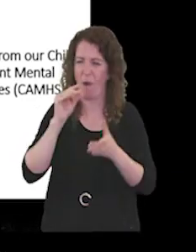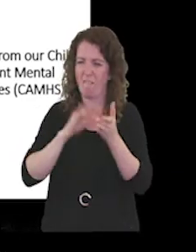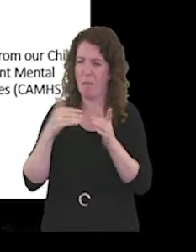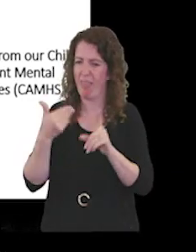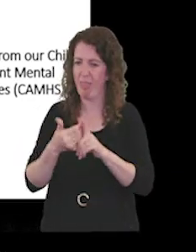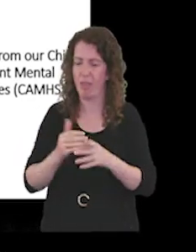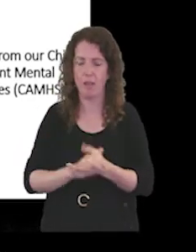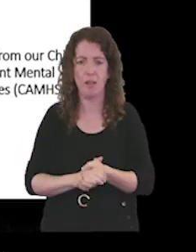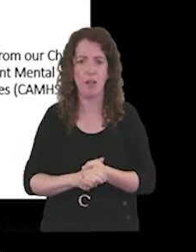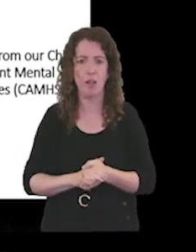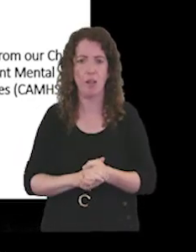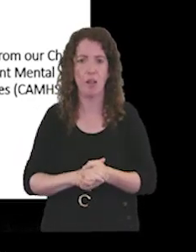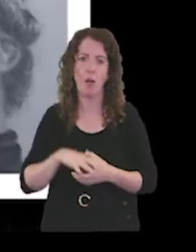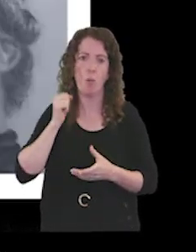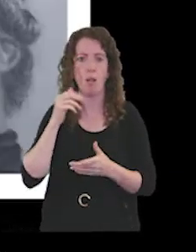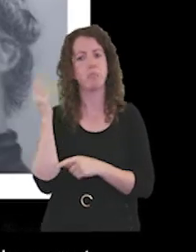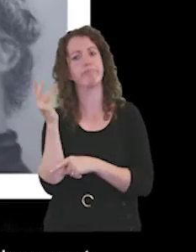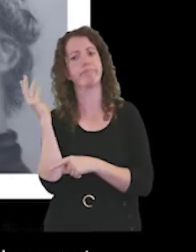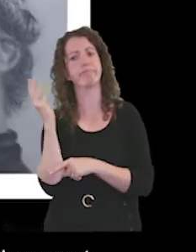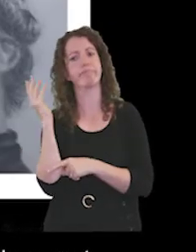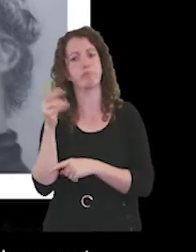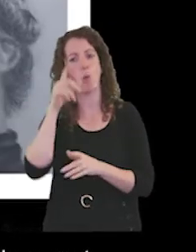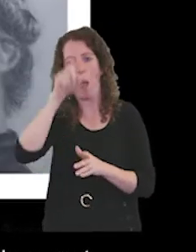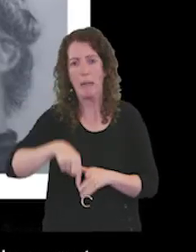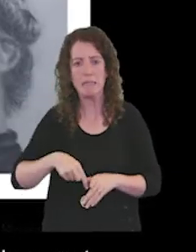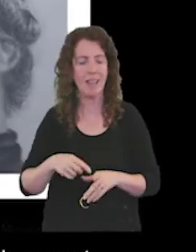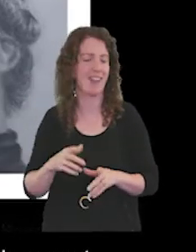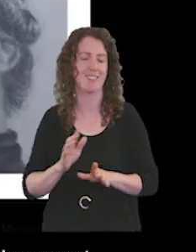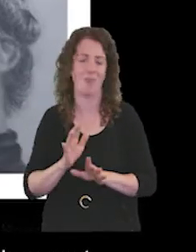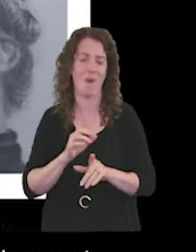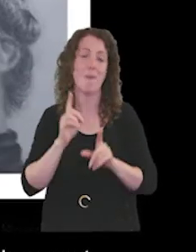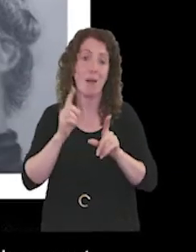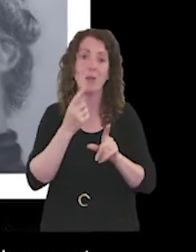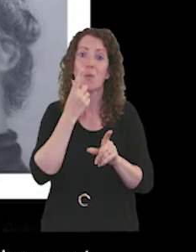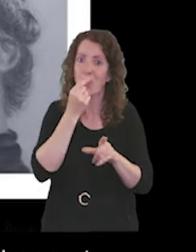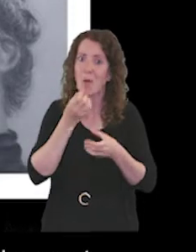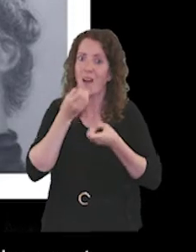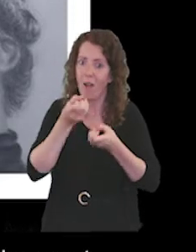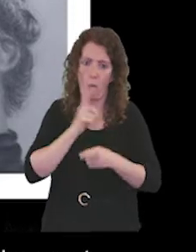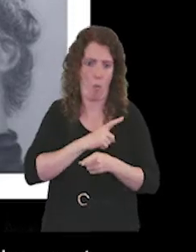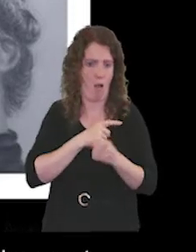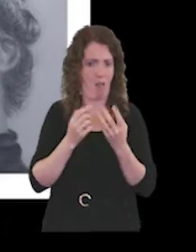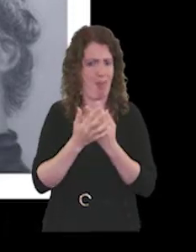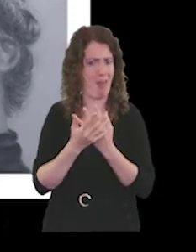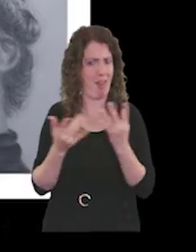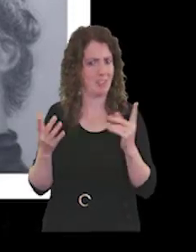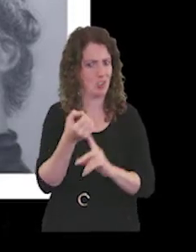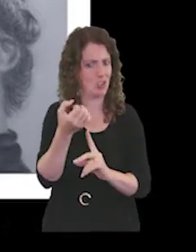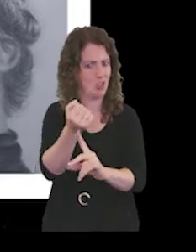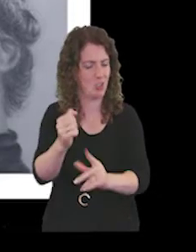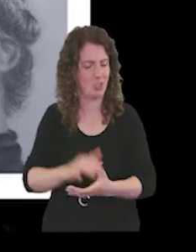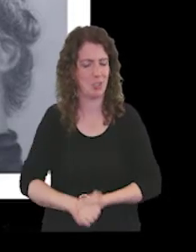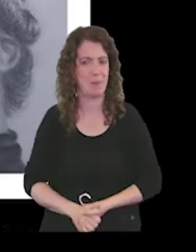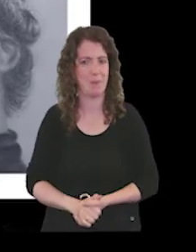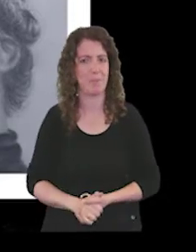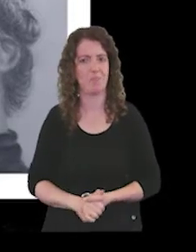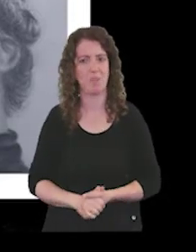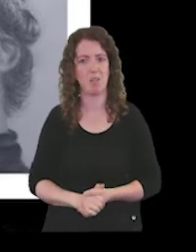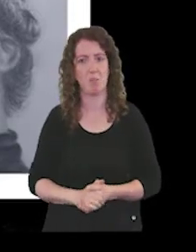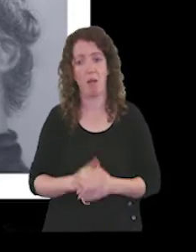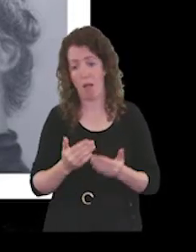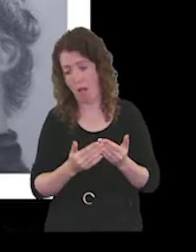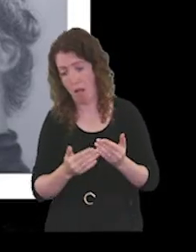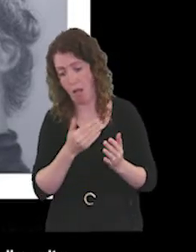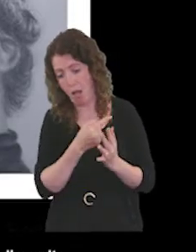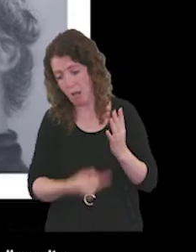And don't worry, I'm not going to talk all day, but I could because there's been a massive amount of things that we've done. But the following just a